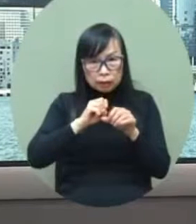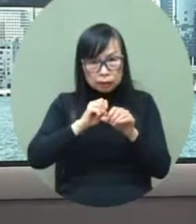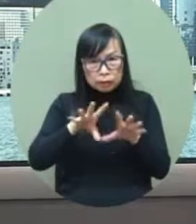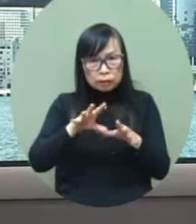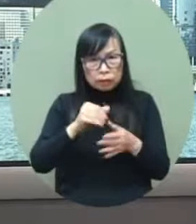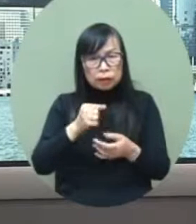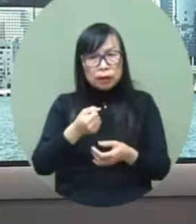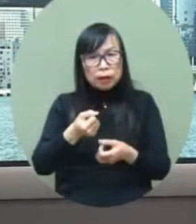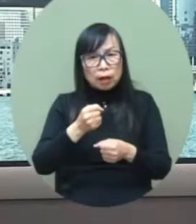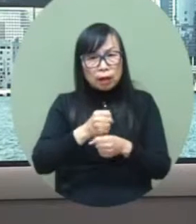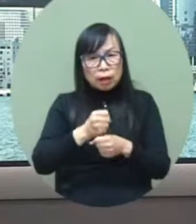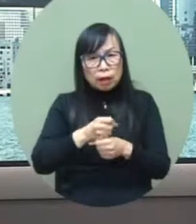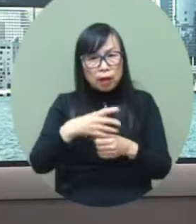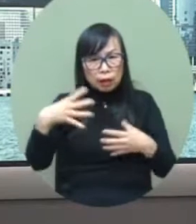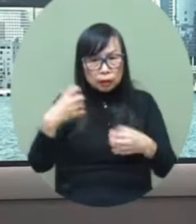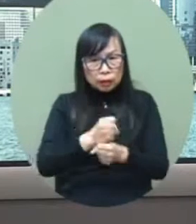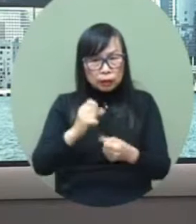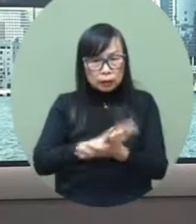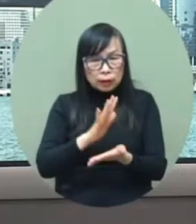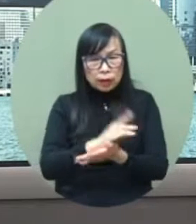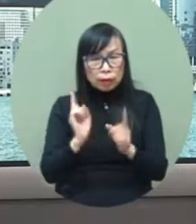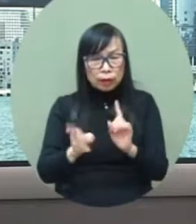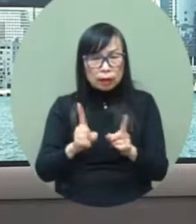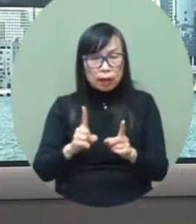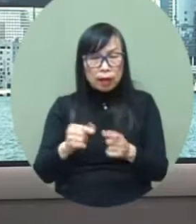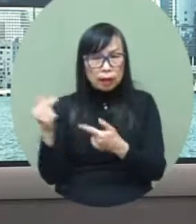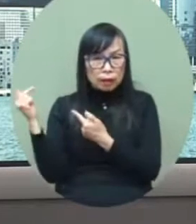over the past seven months